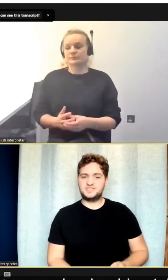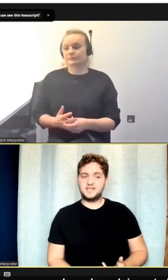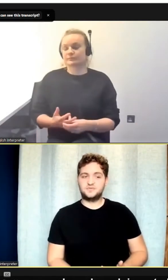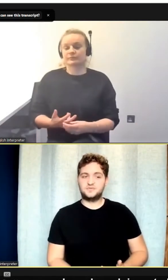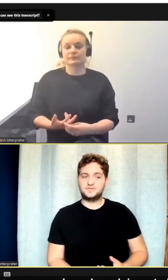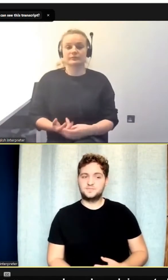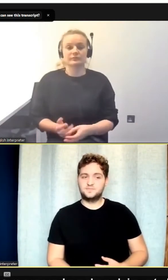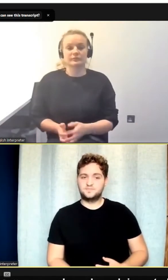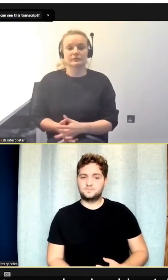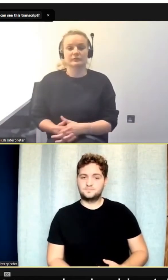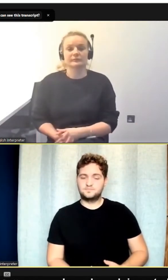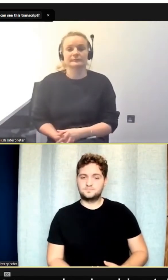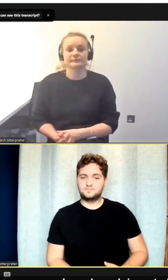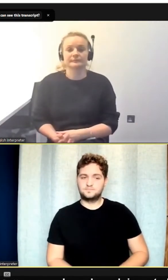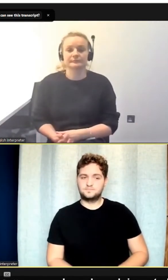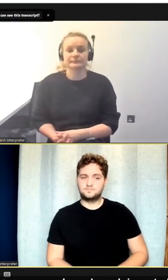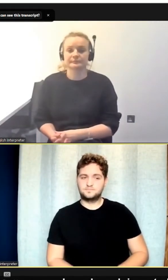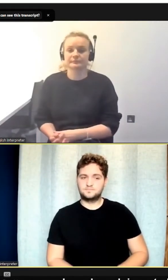leadership styles.